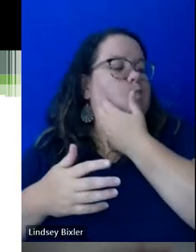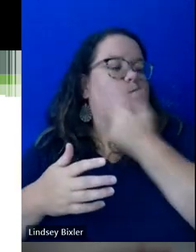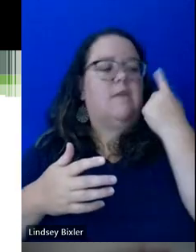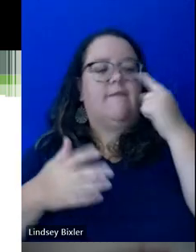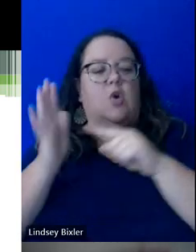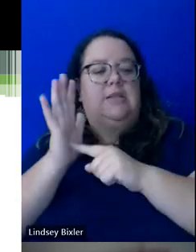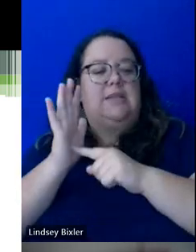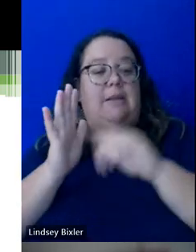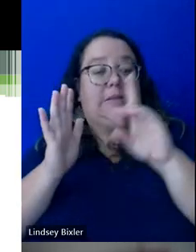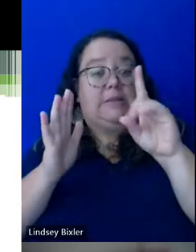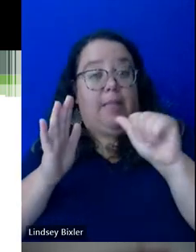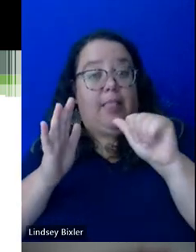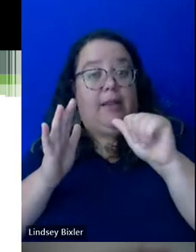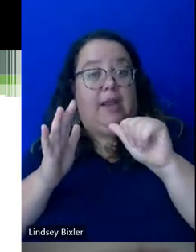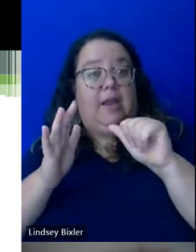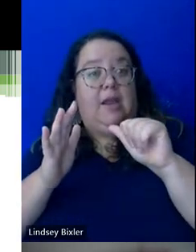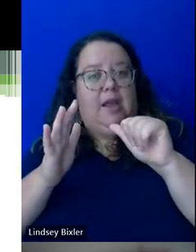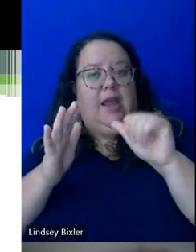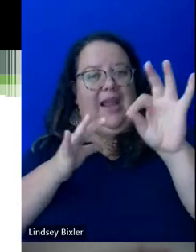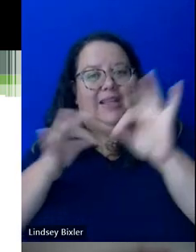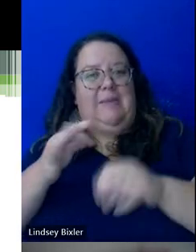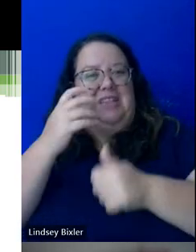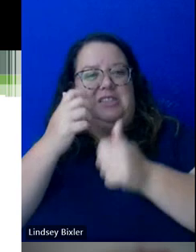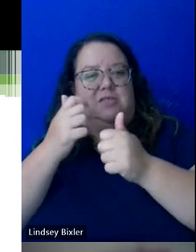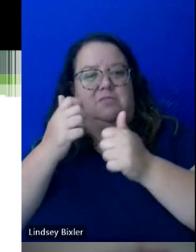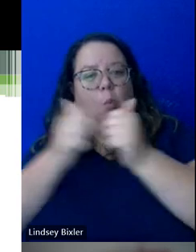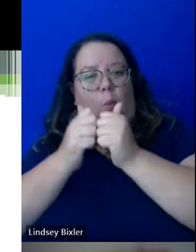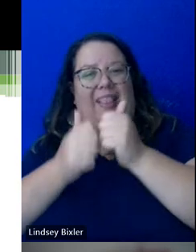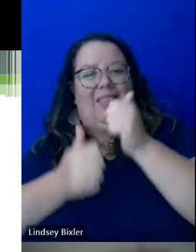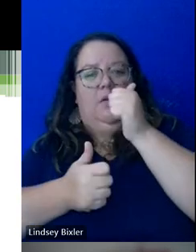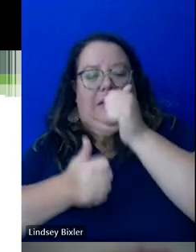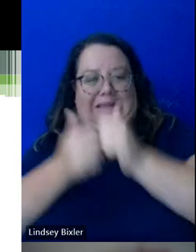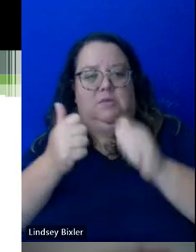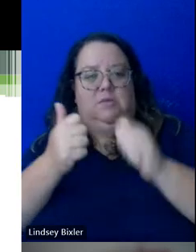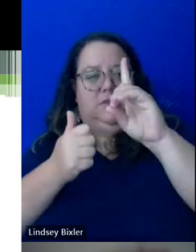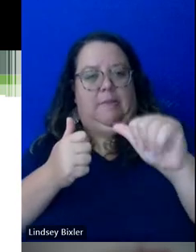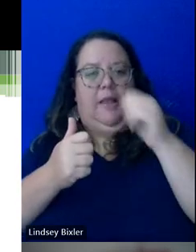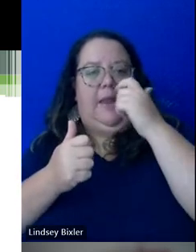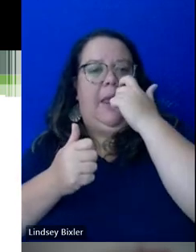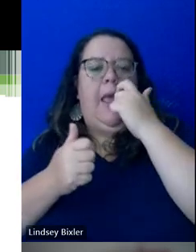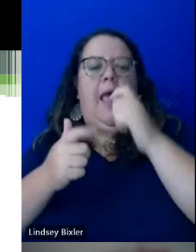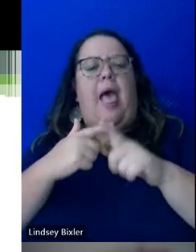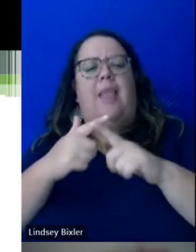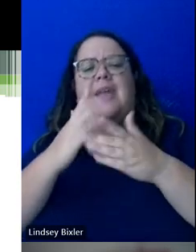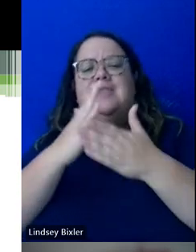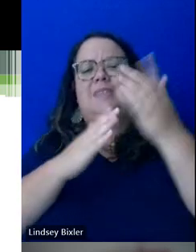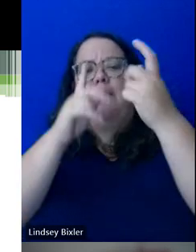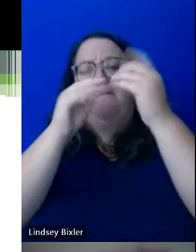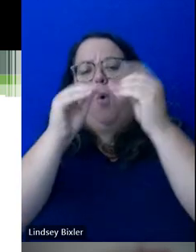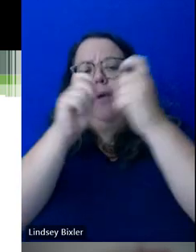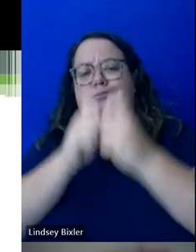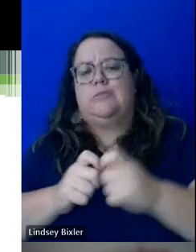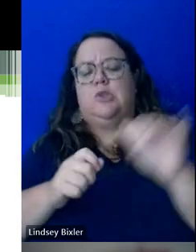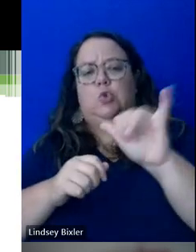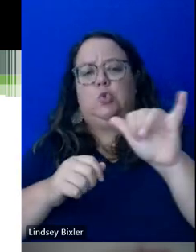-wise, it breaks those out. And then it does a few things further as well, which if you're looking